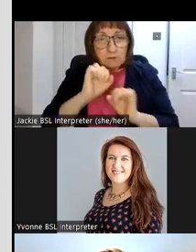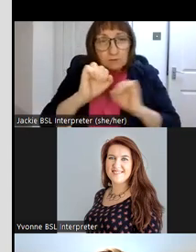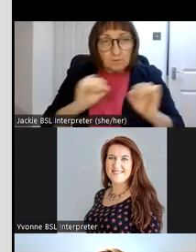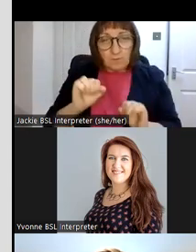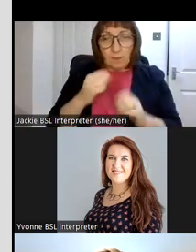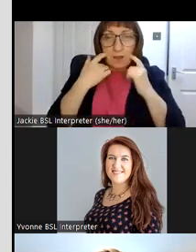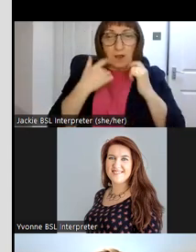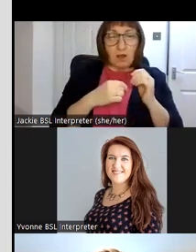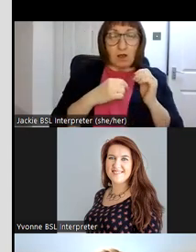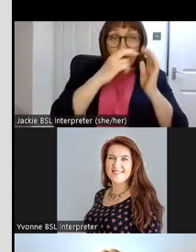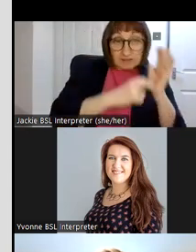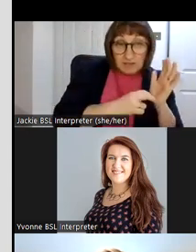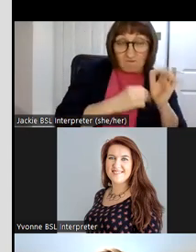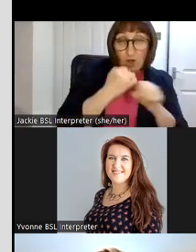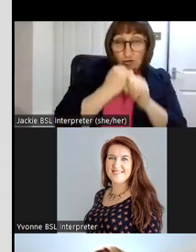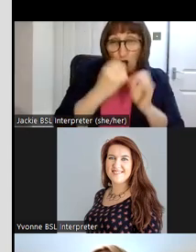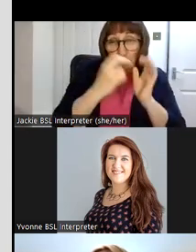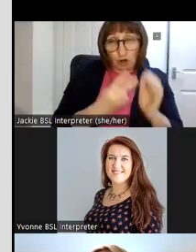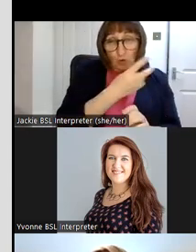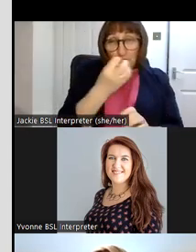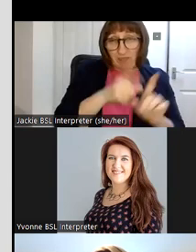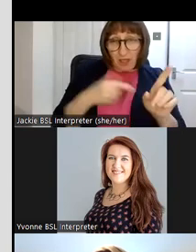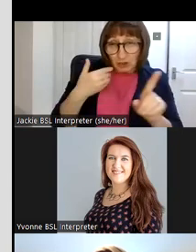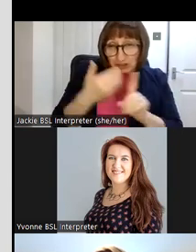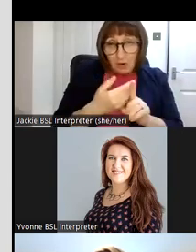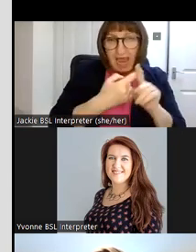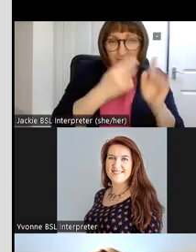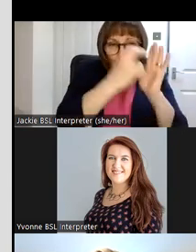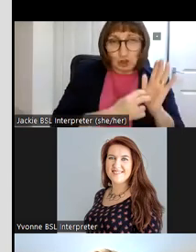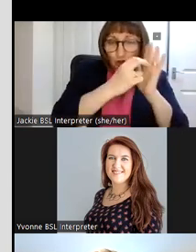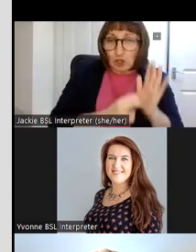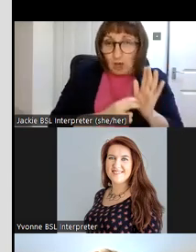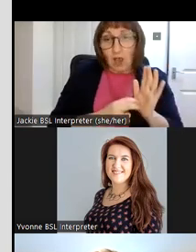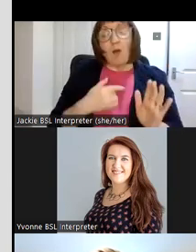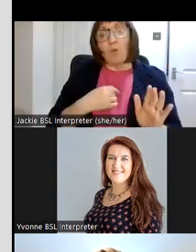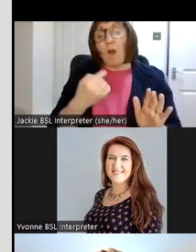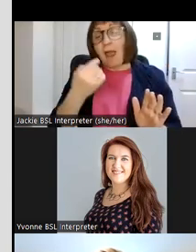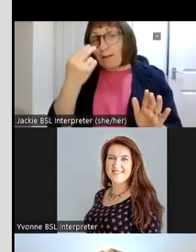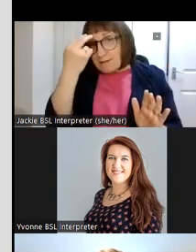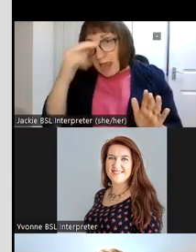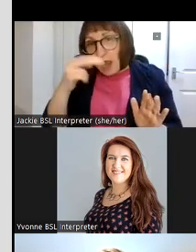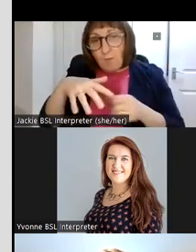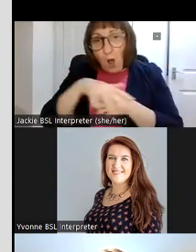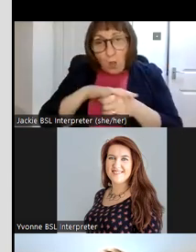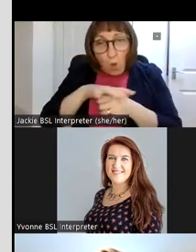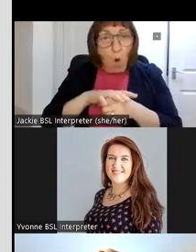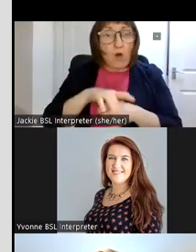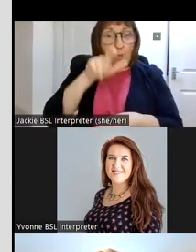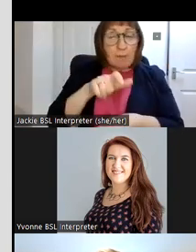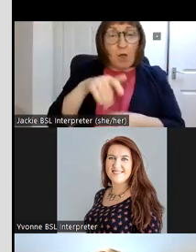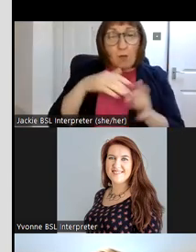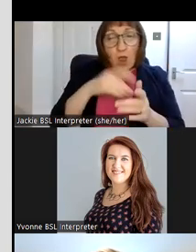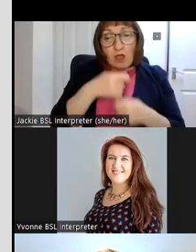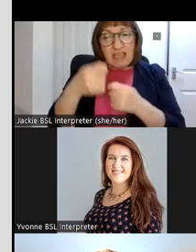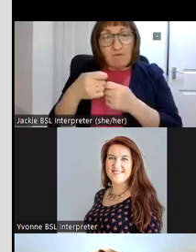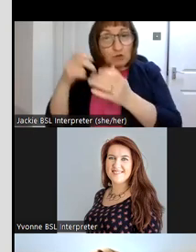church records for the last 230 years are written in english but when these names of local white column people were given to the